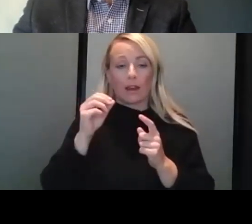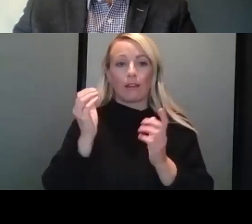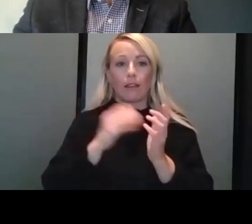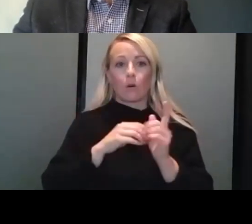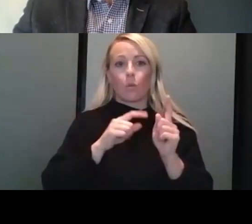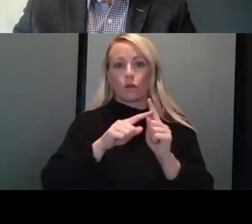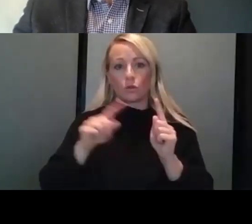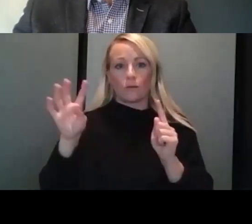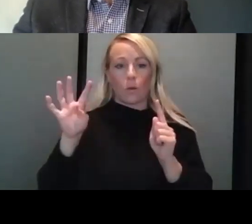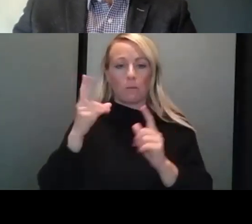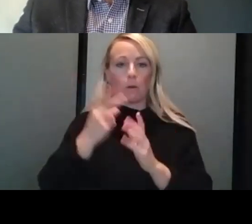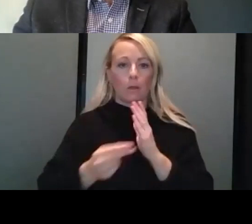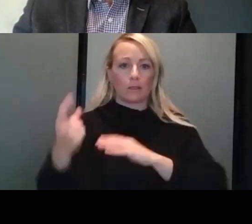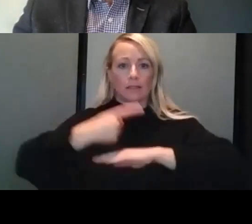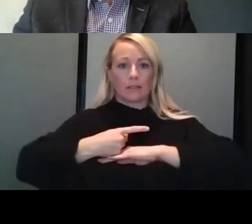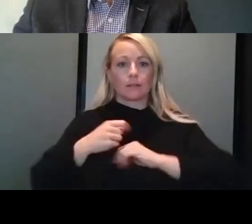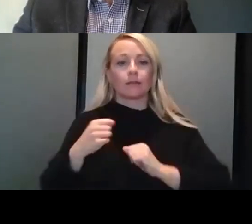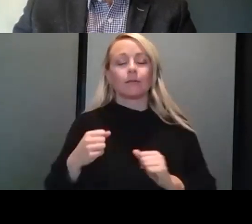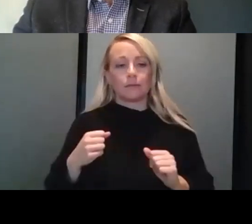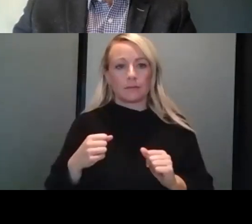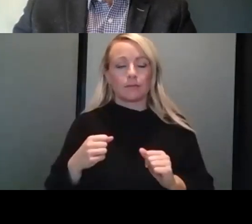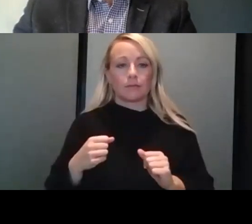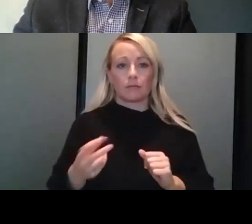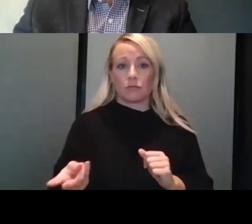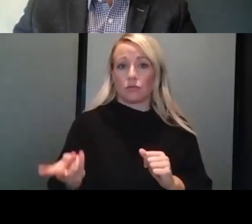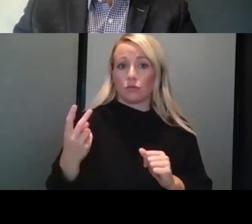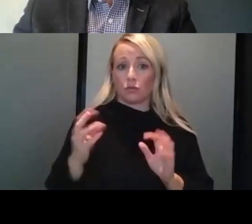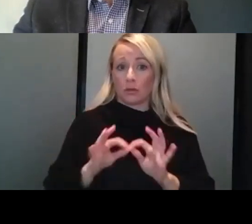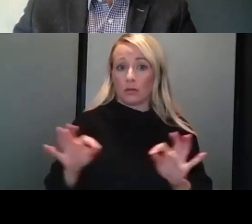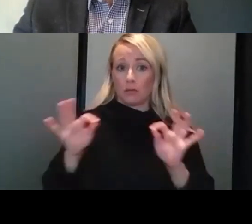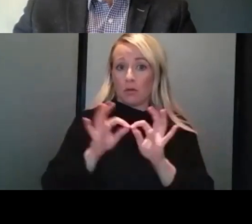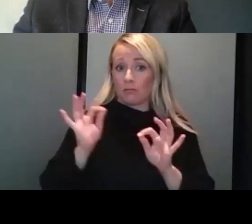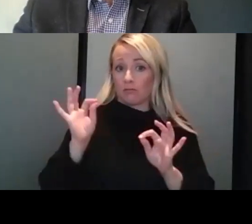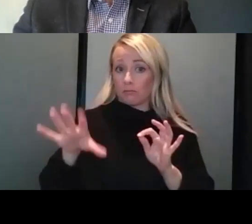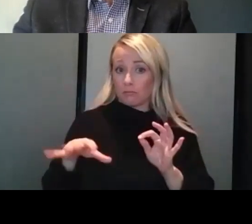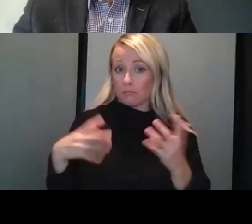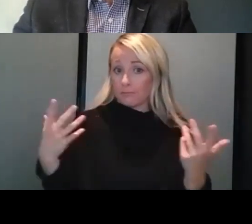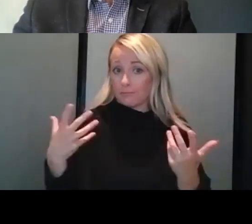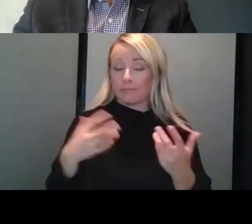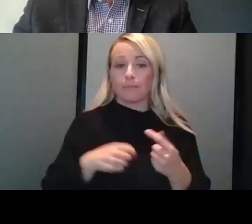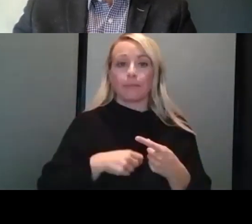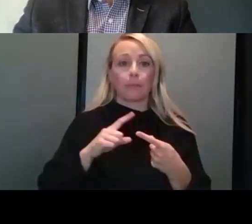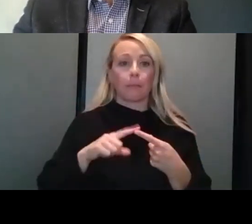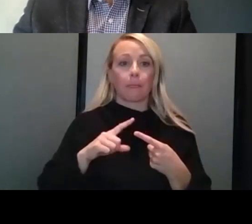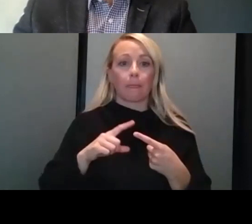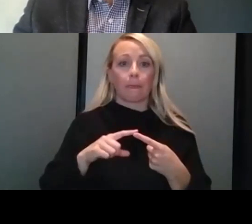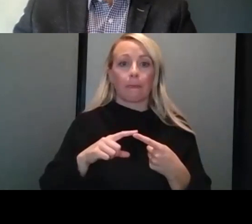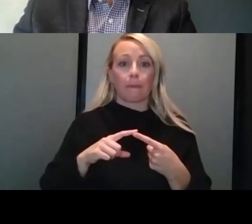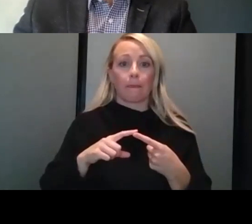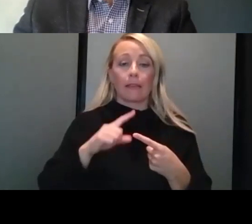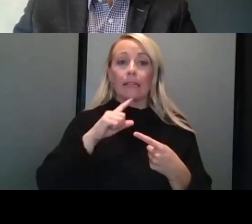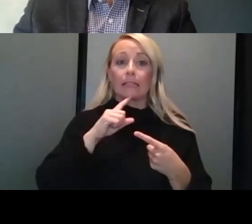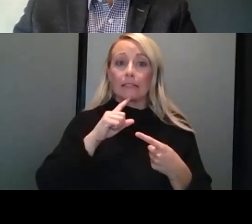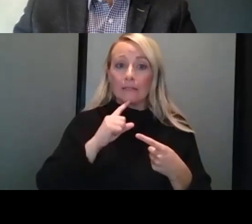both of those days. There are two important things to note and that is that this is for the severely